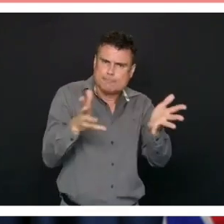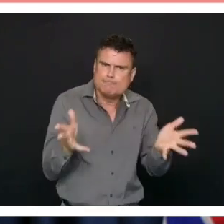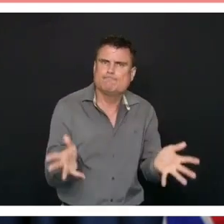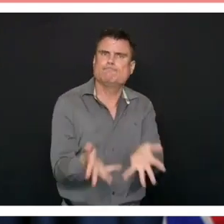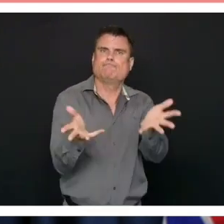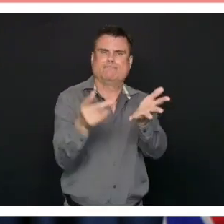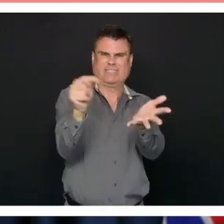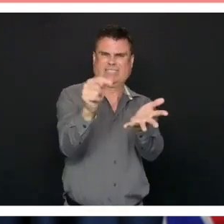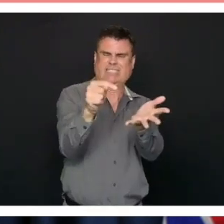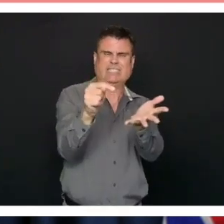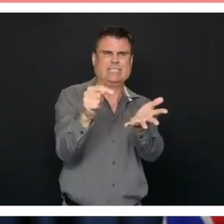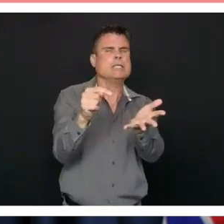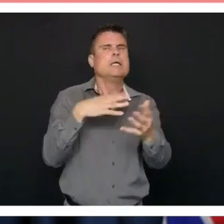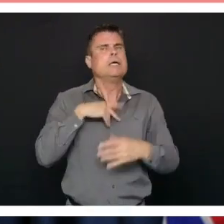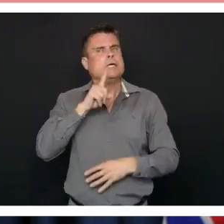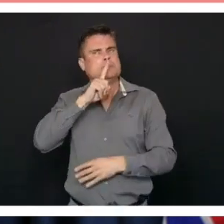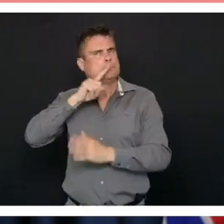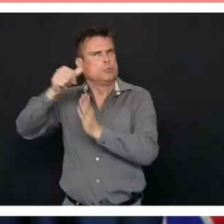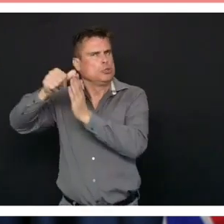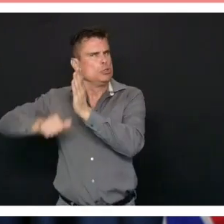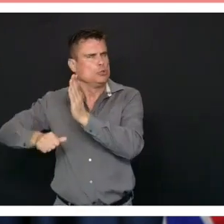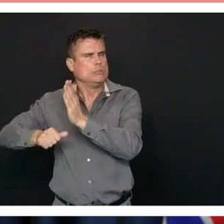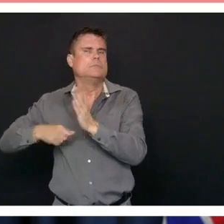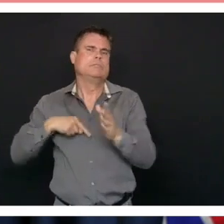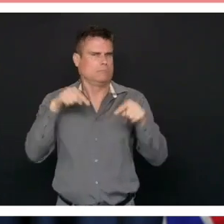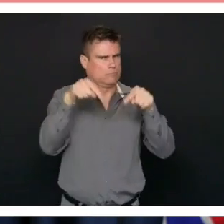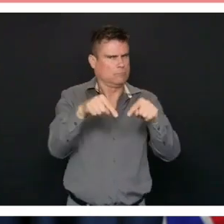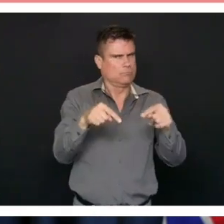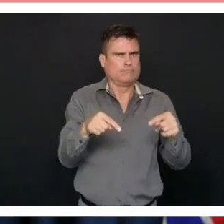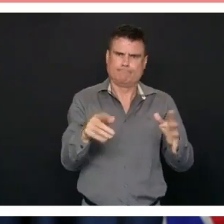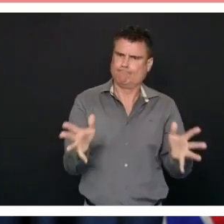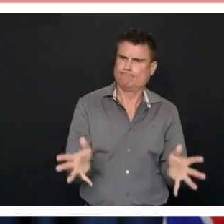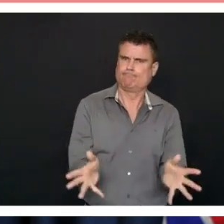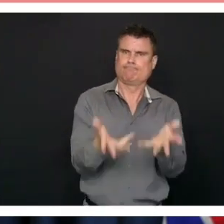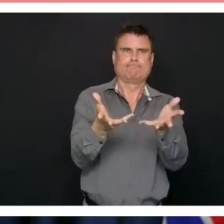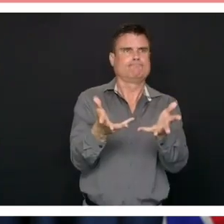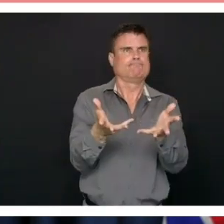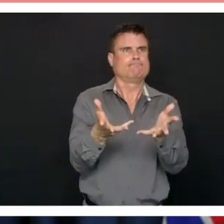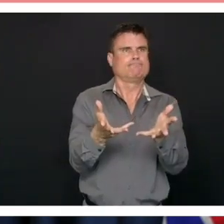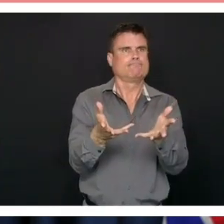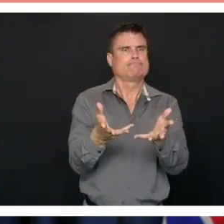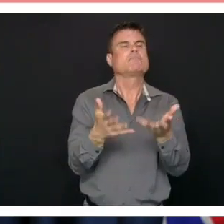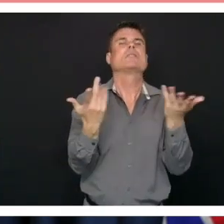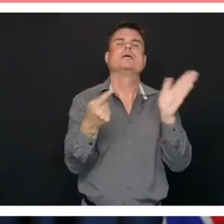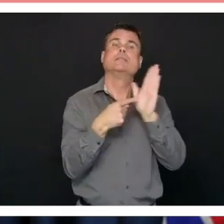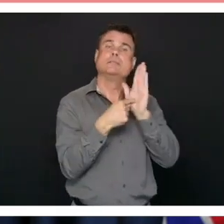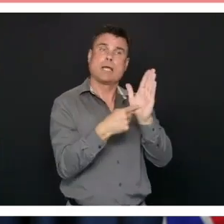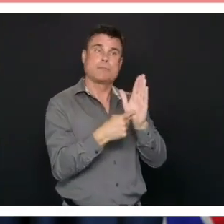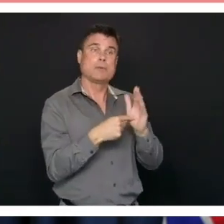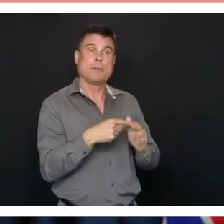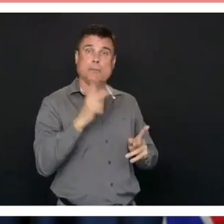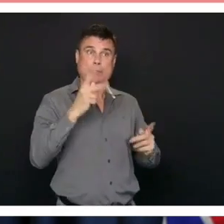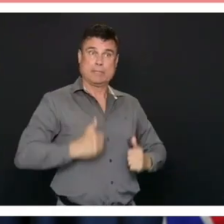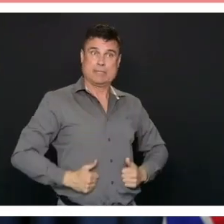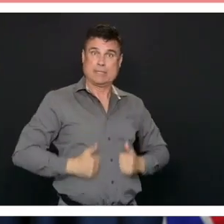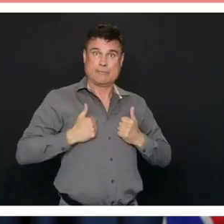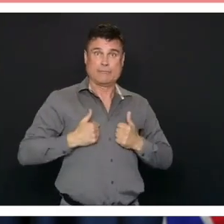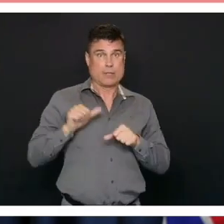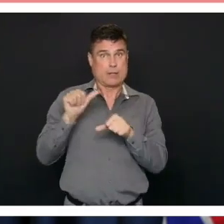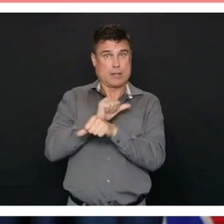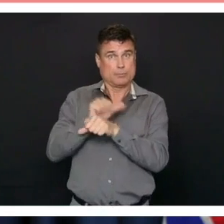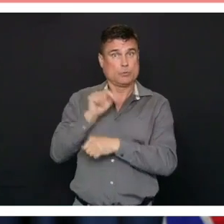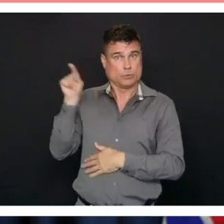from Albertans wondering in light of the request to stay home and not travel are Albertans welcome in British Columbia this summer?